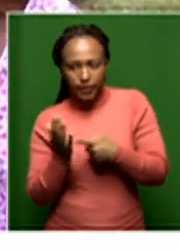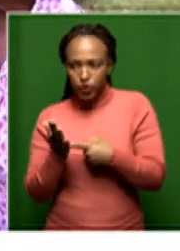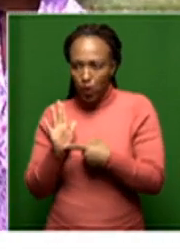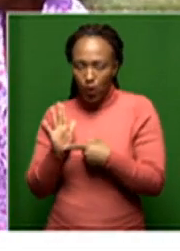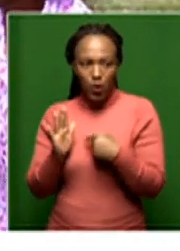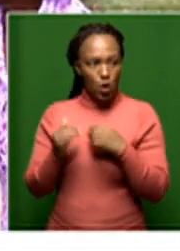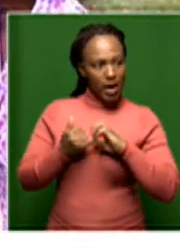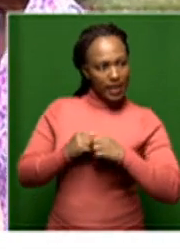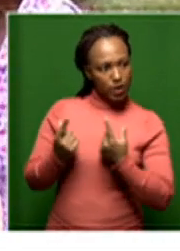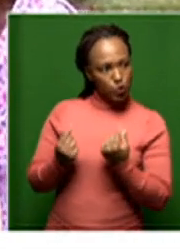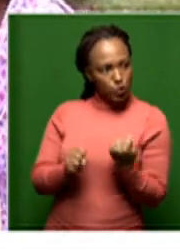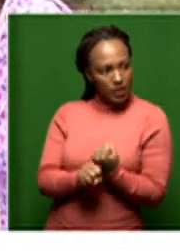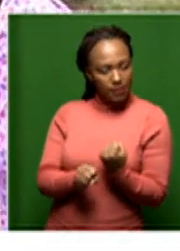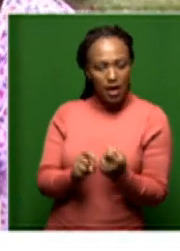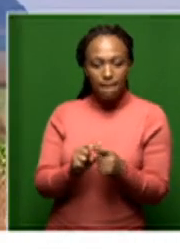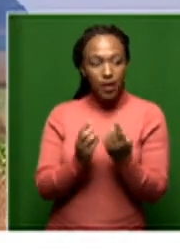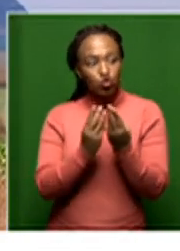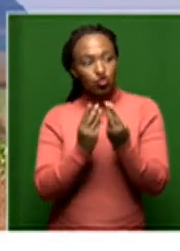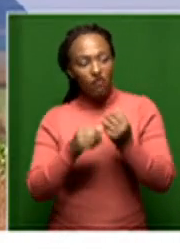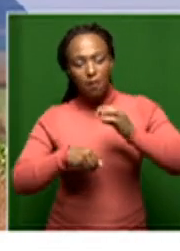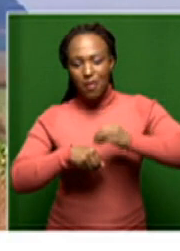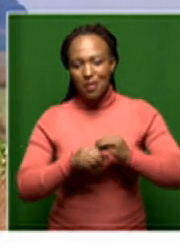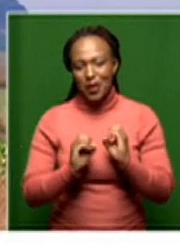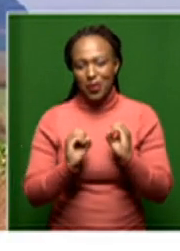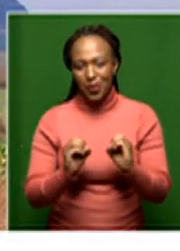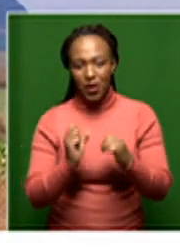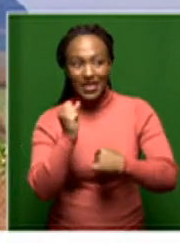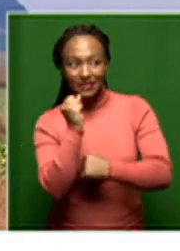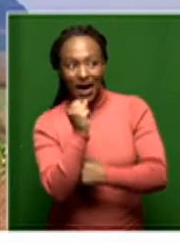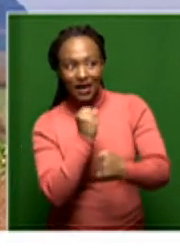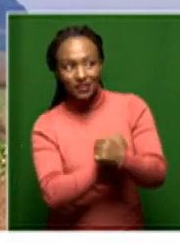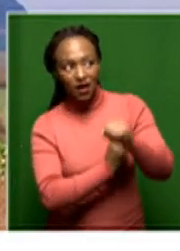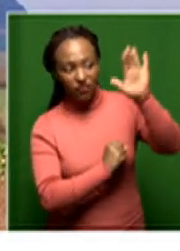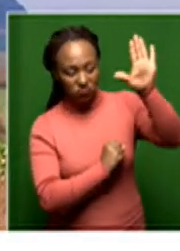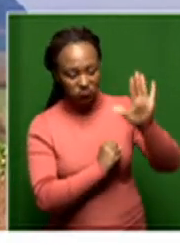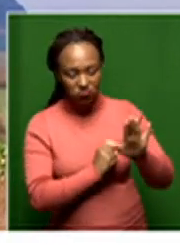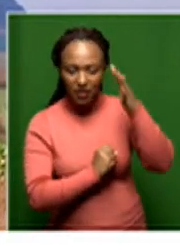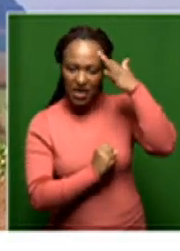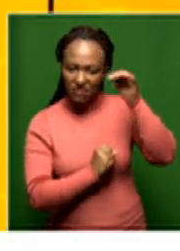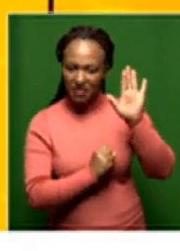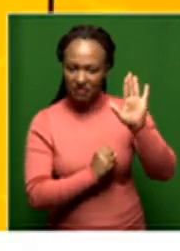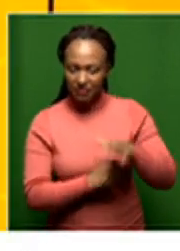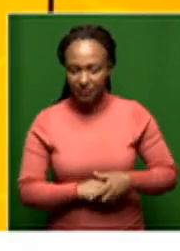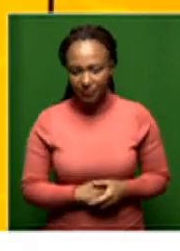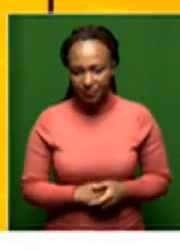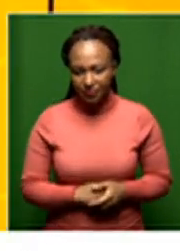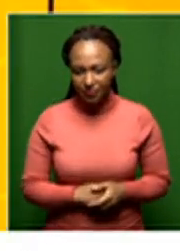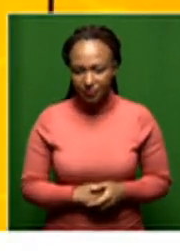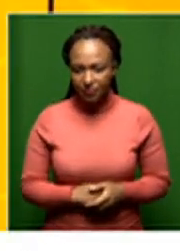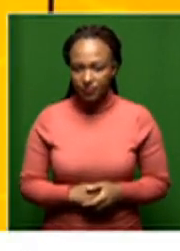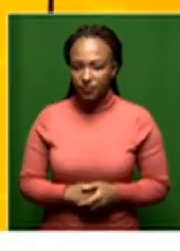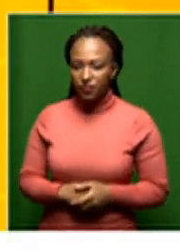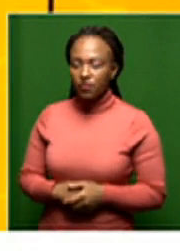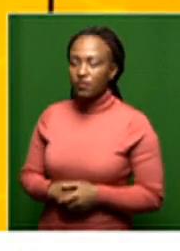rather than to resolve the problem at its structural root. And then the question then becomes,